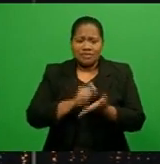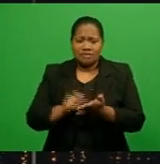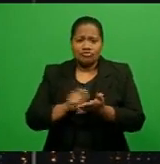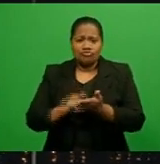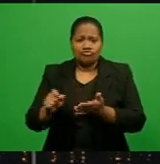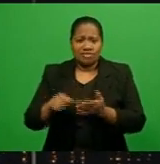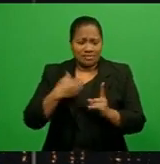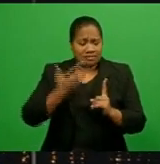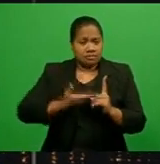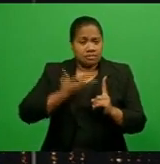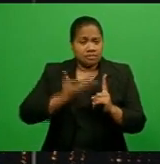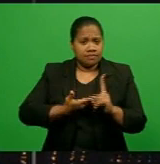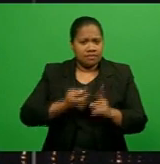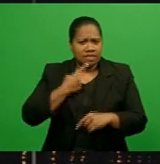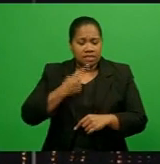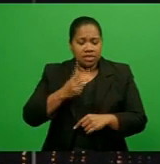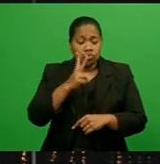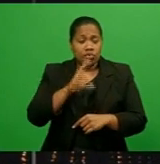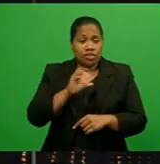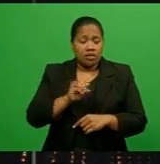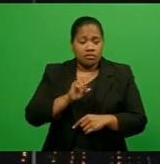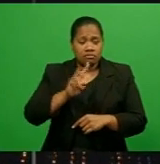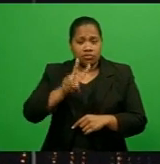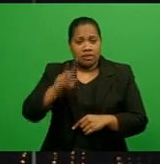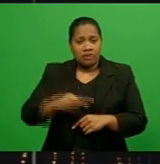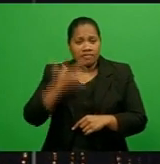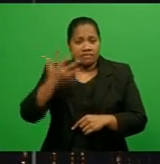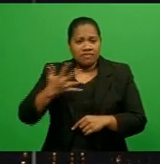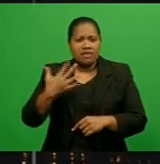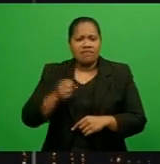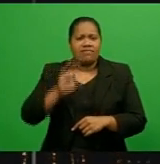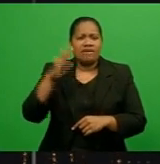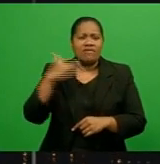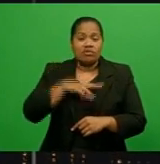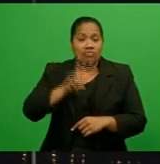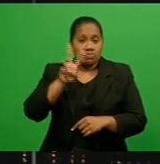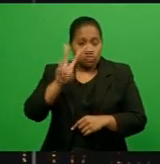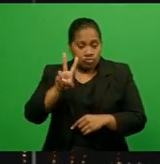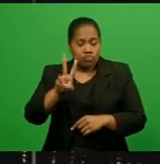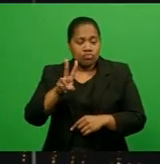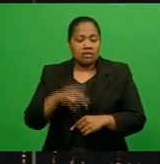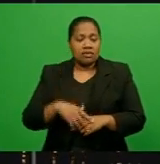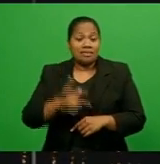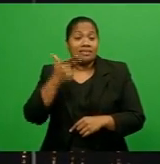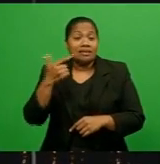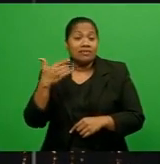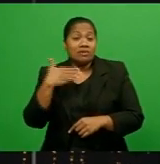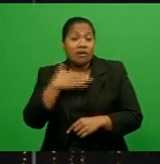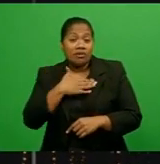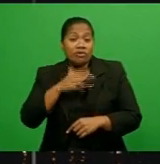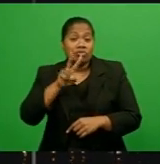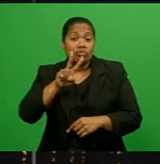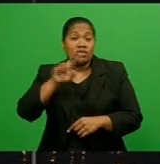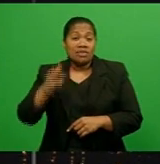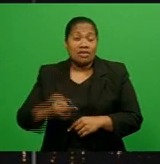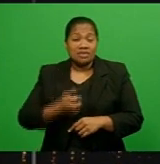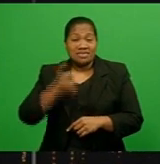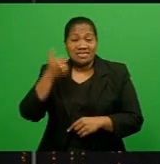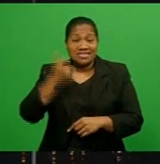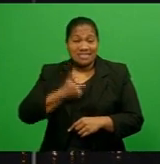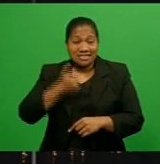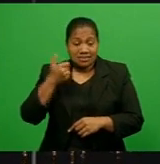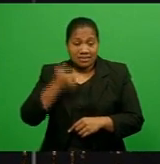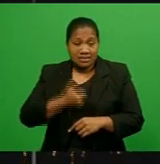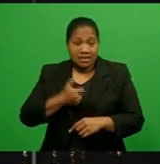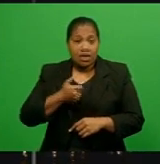highlighted that in 2015 there were 502 admissions, 700 in 2016, and the figure